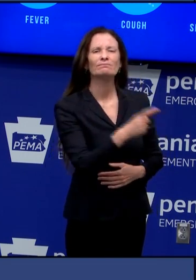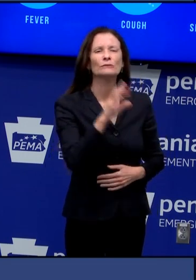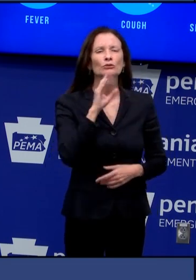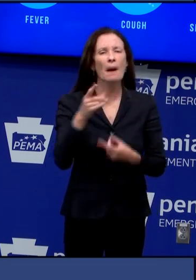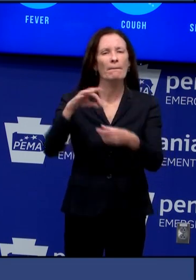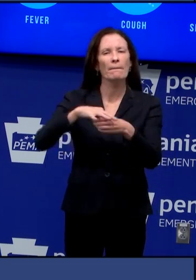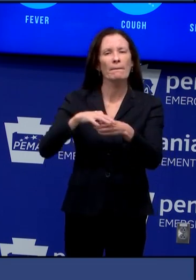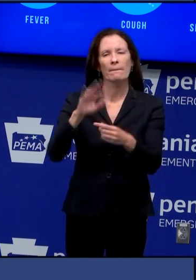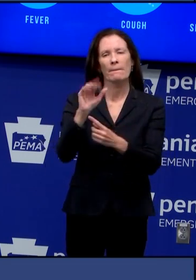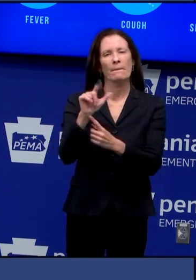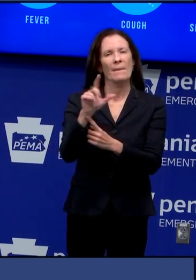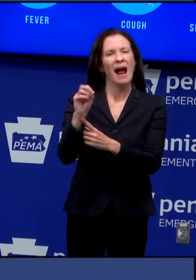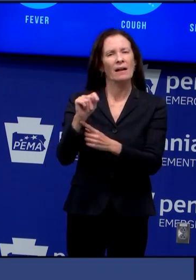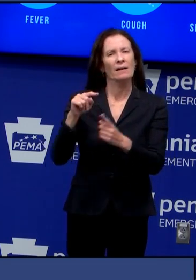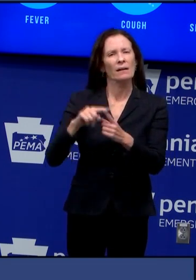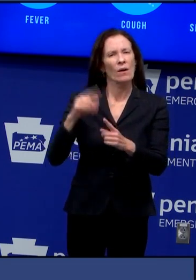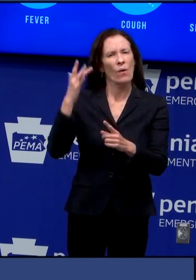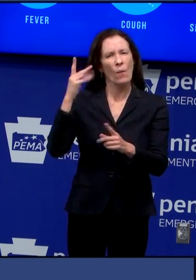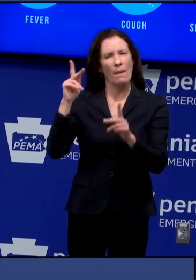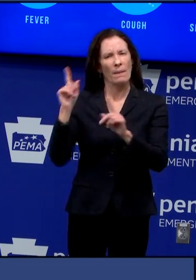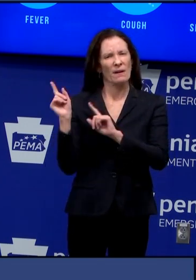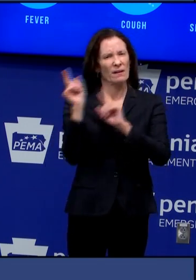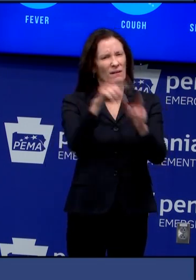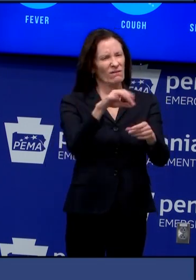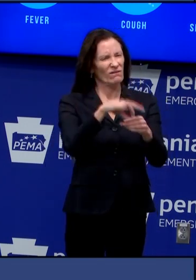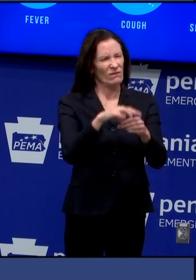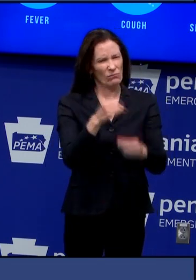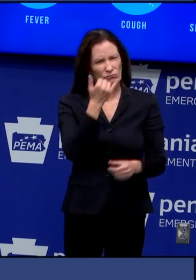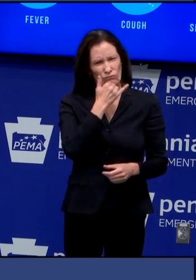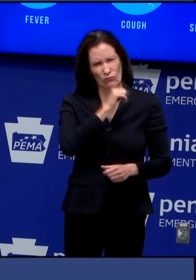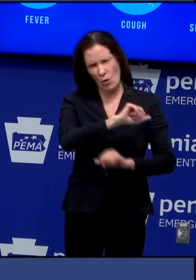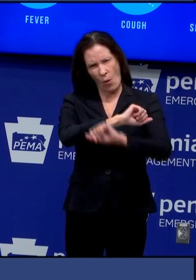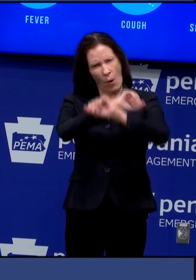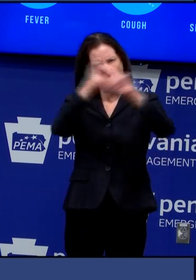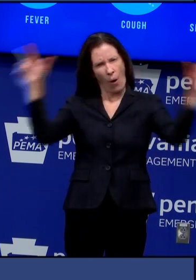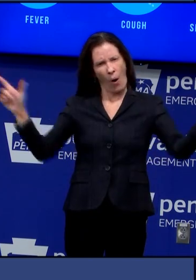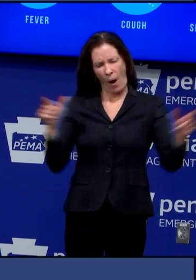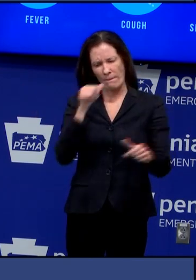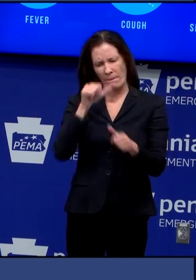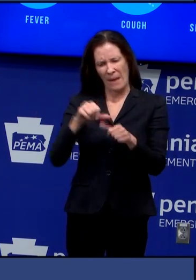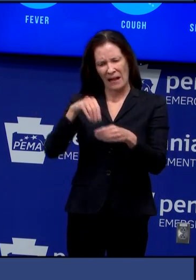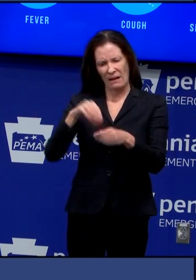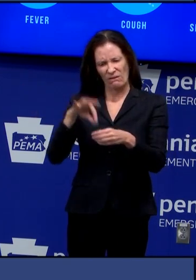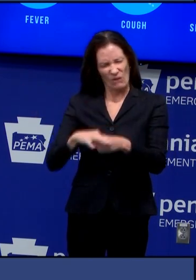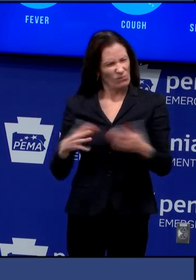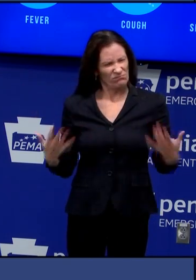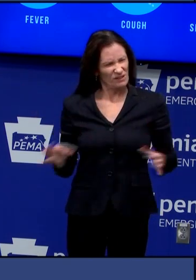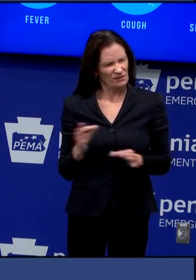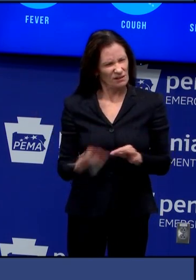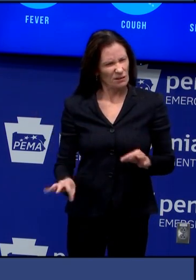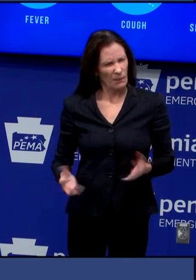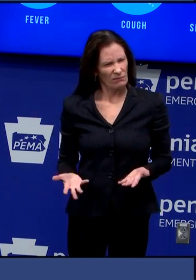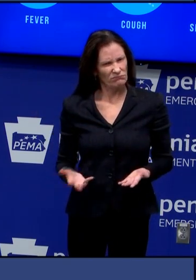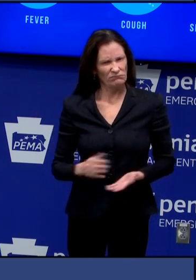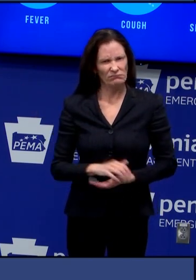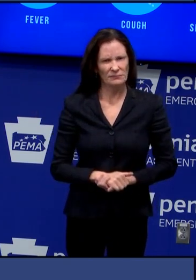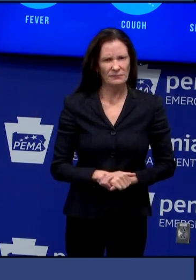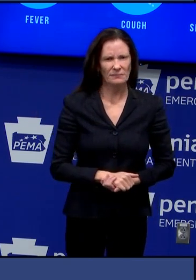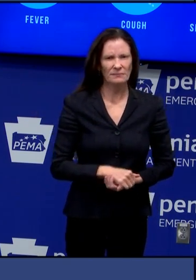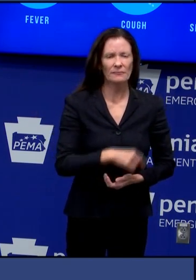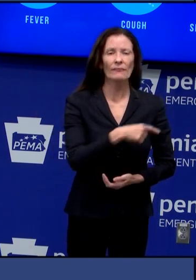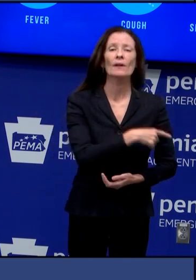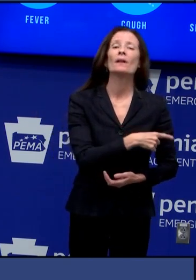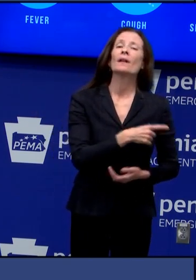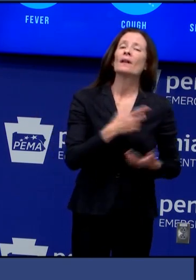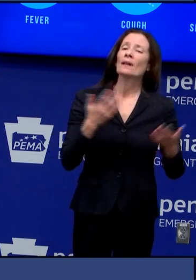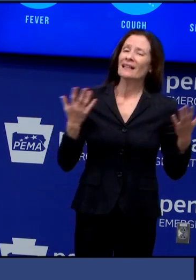only so a number of reasons i mean first and foremost and actually at the hearing last week wendy underhill who